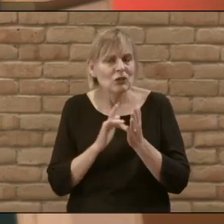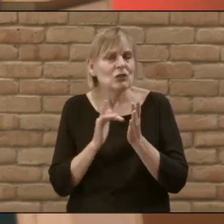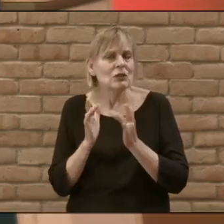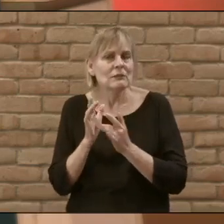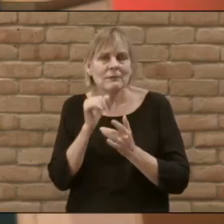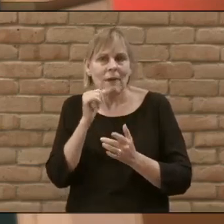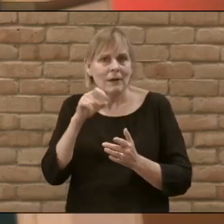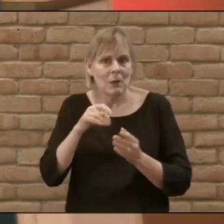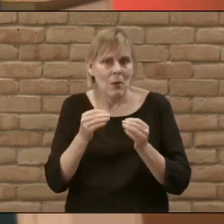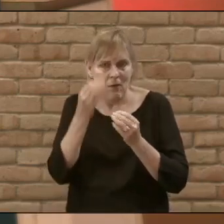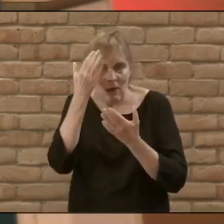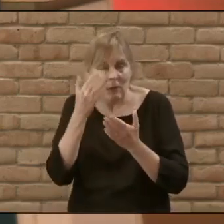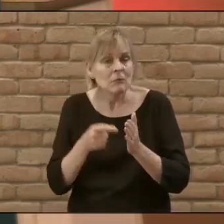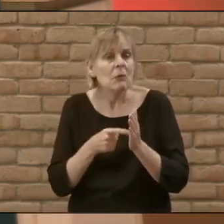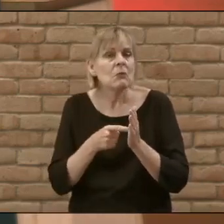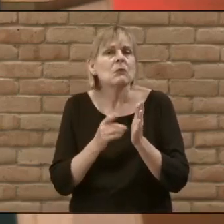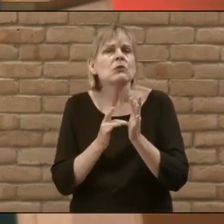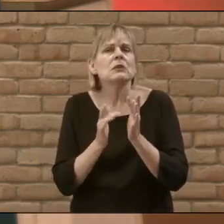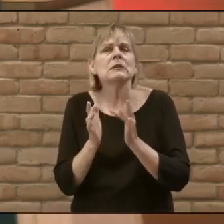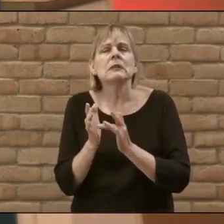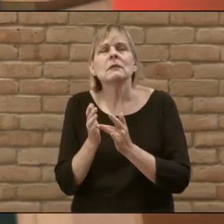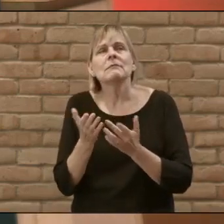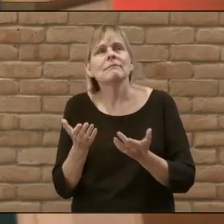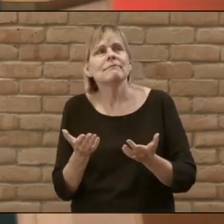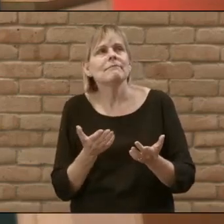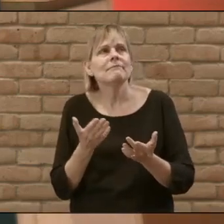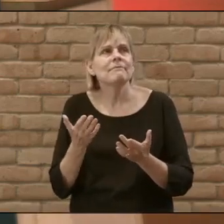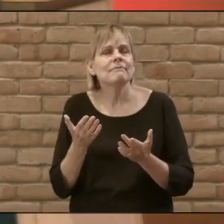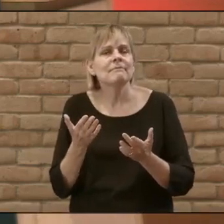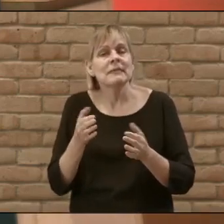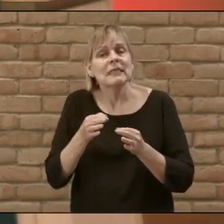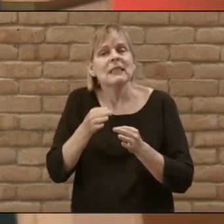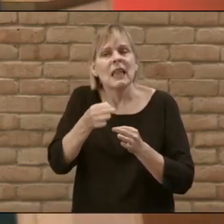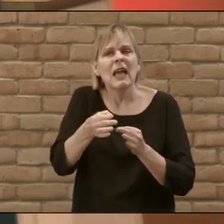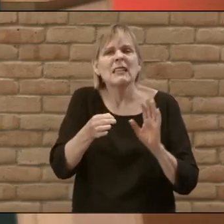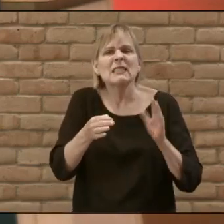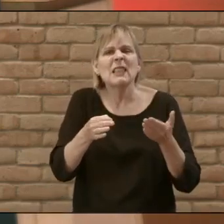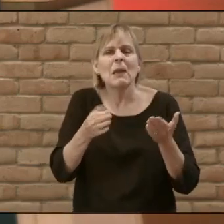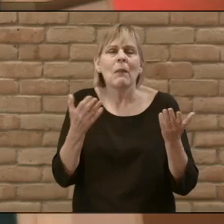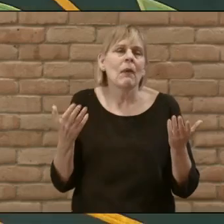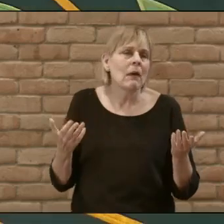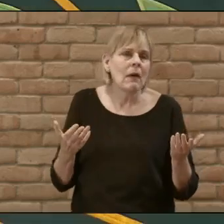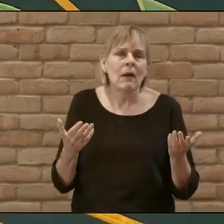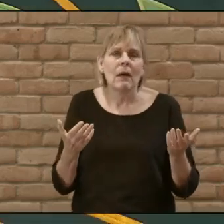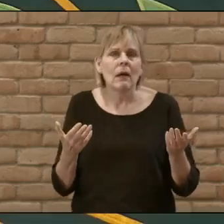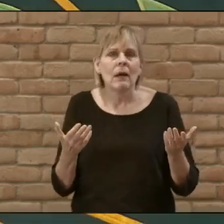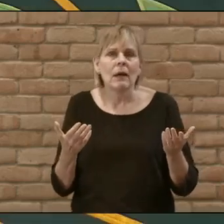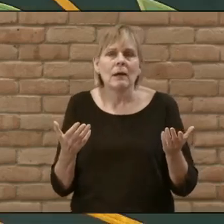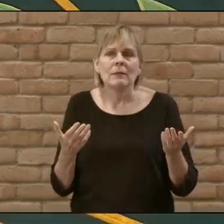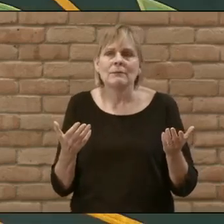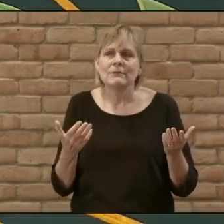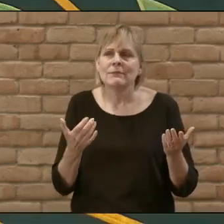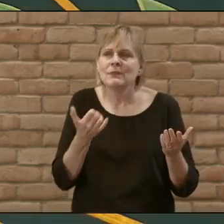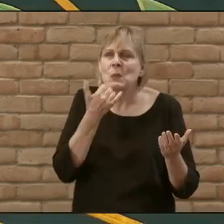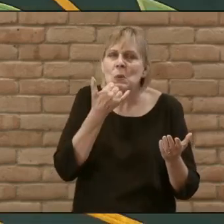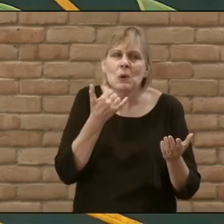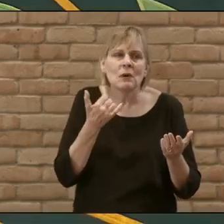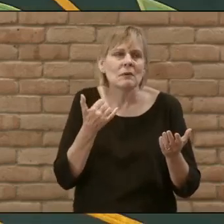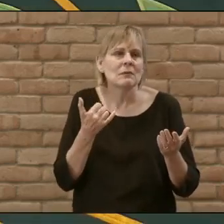so sometimes Jesus takes delays that seem in the words of Tim Keller unconscionable inordinate